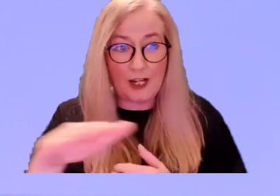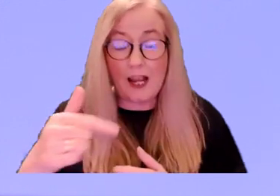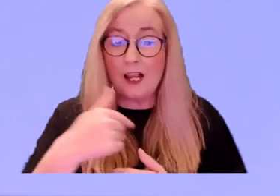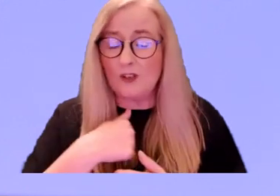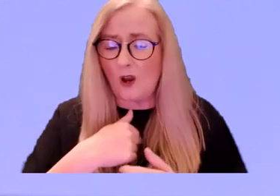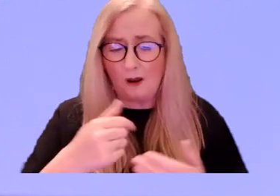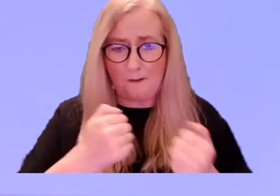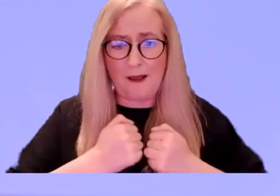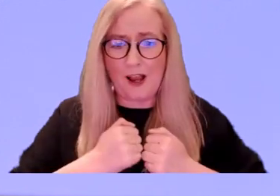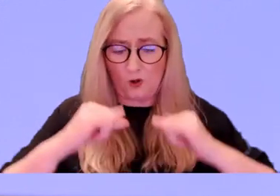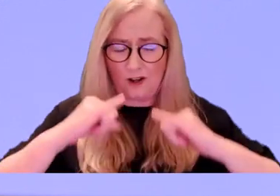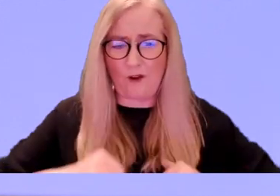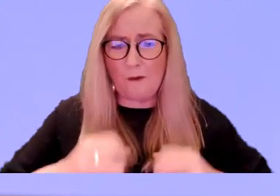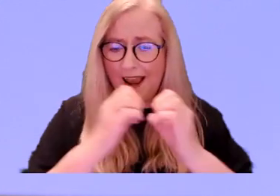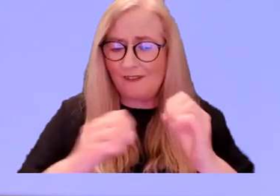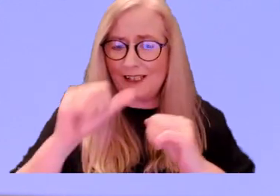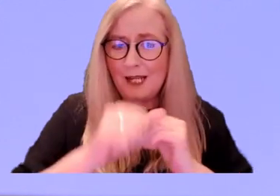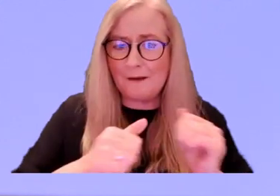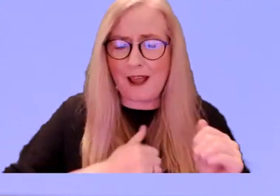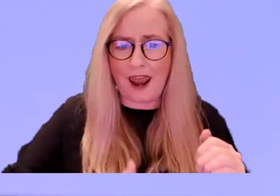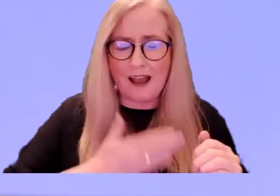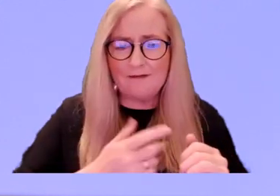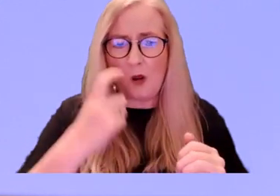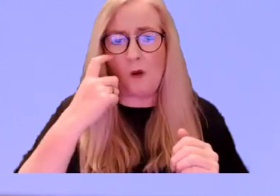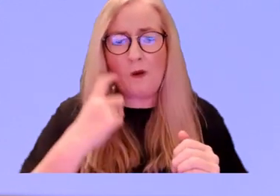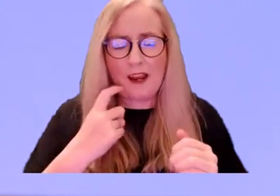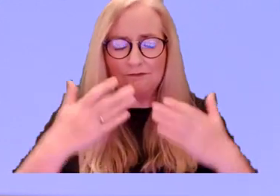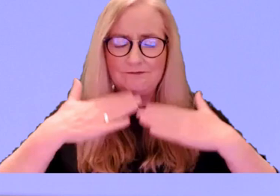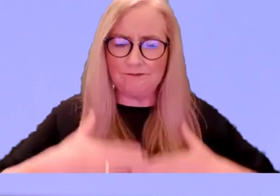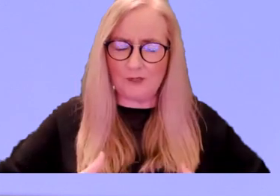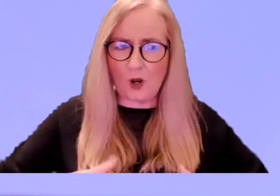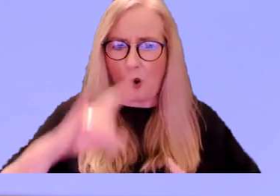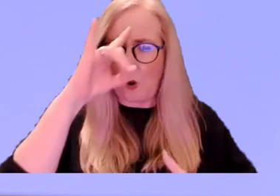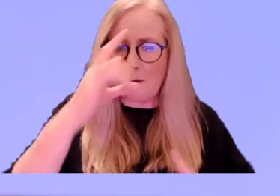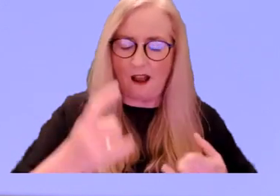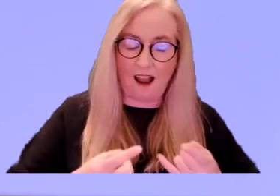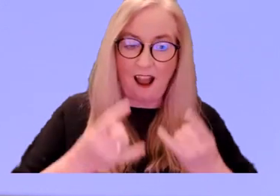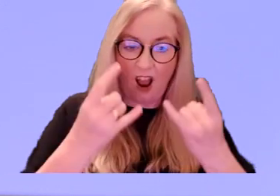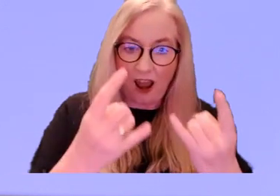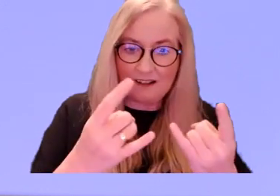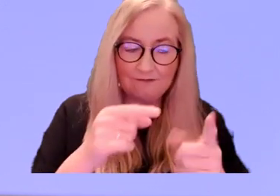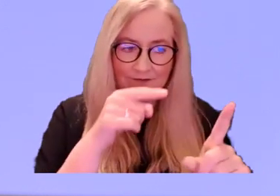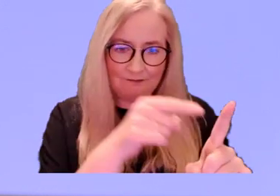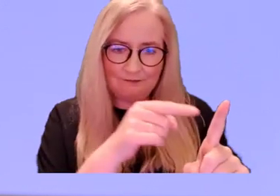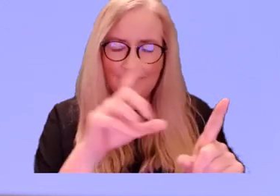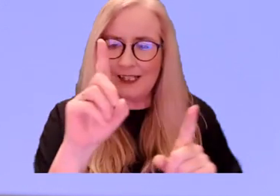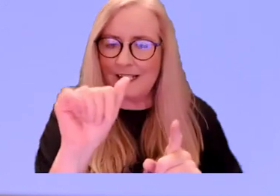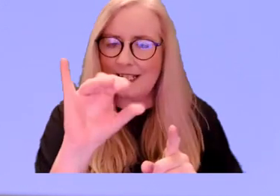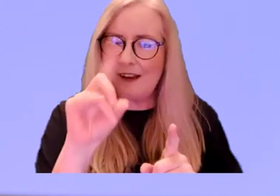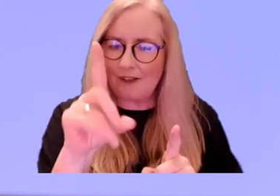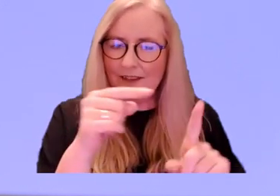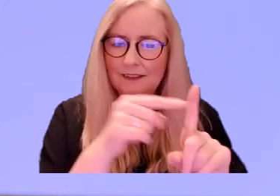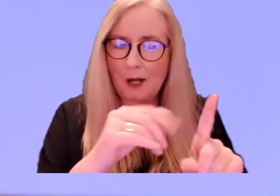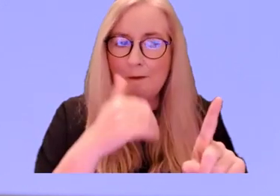I put on my uniform every day of my life, hoping to honour David,